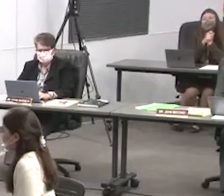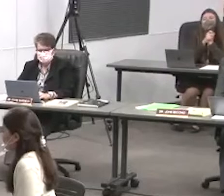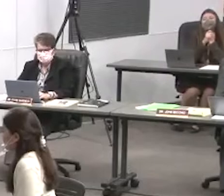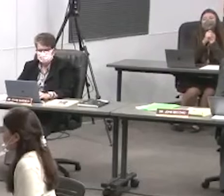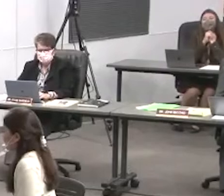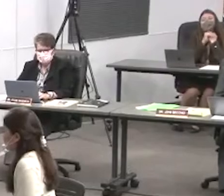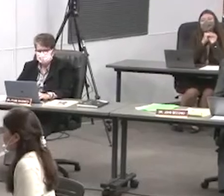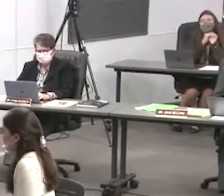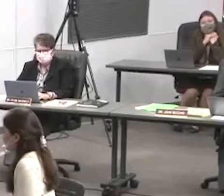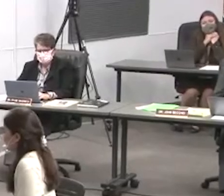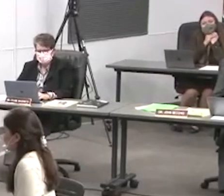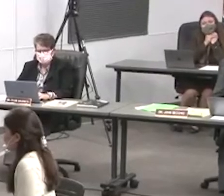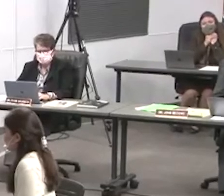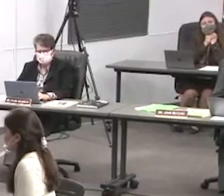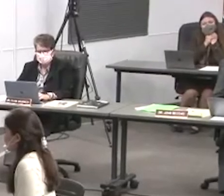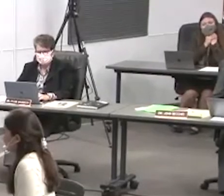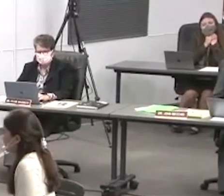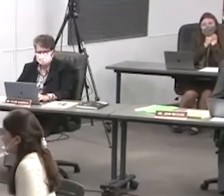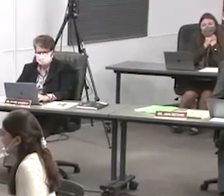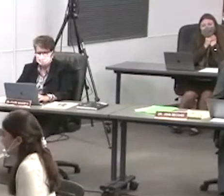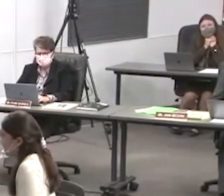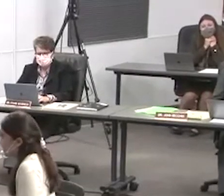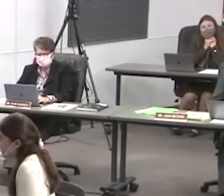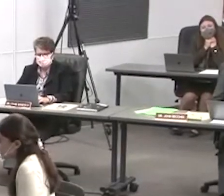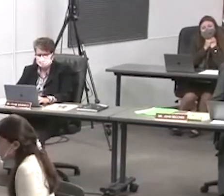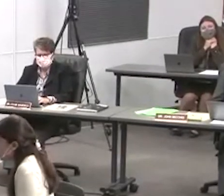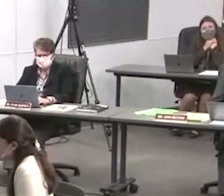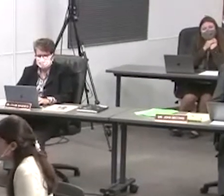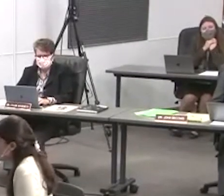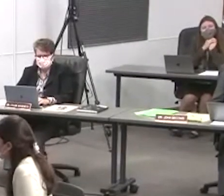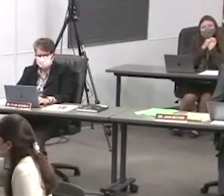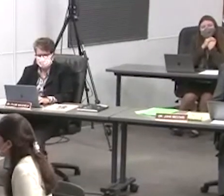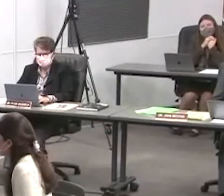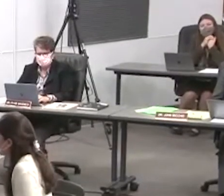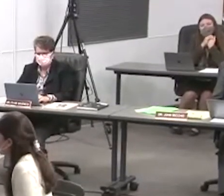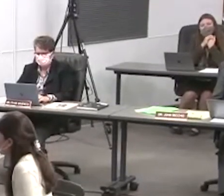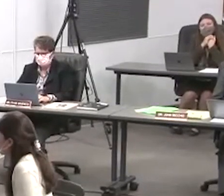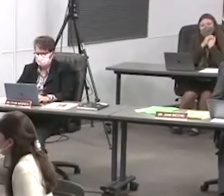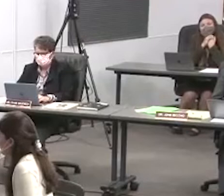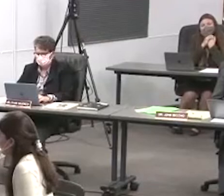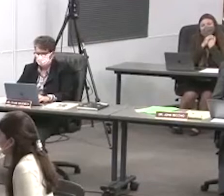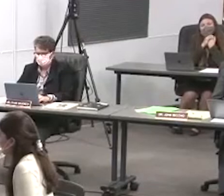maybe even more so i think it's awfully important too